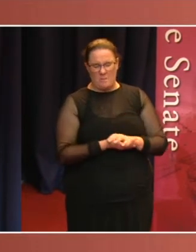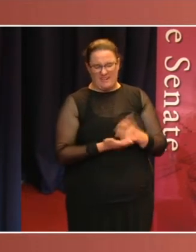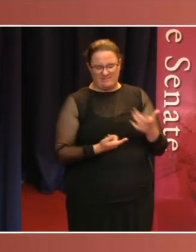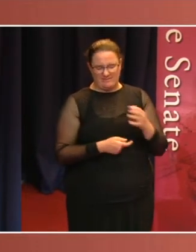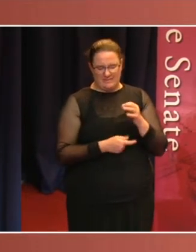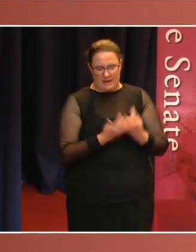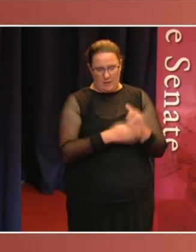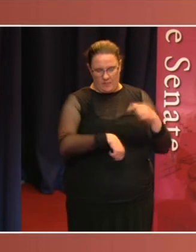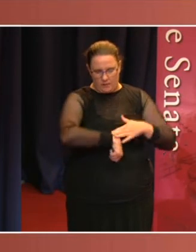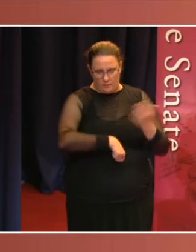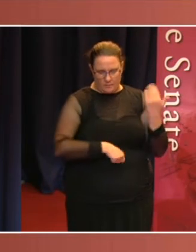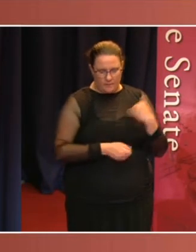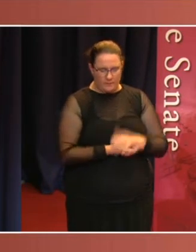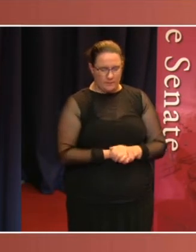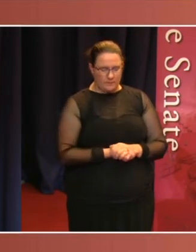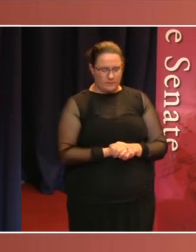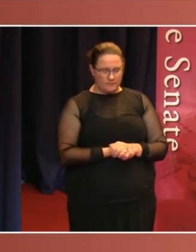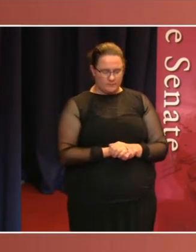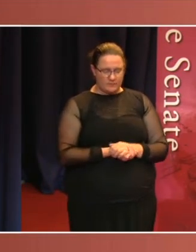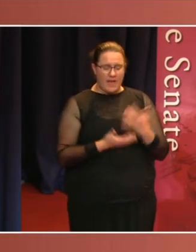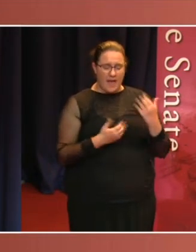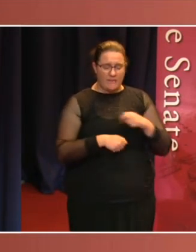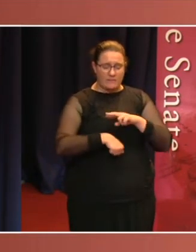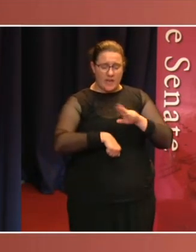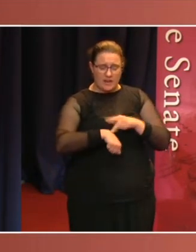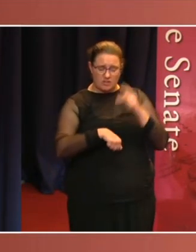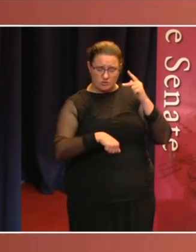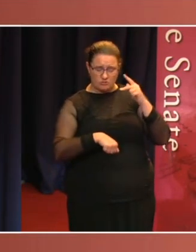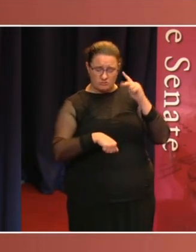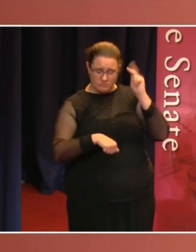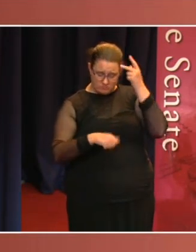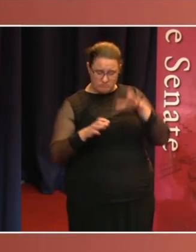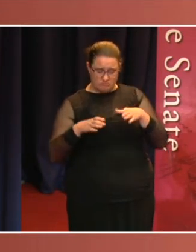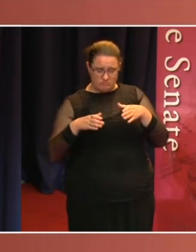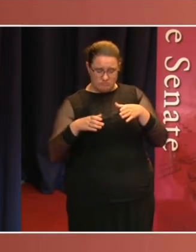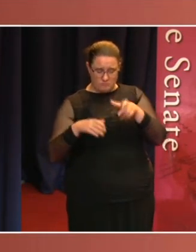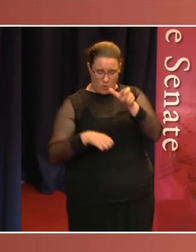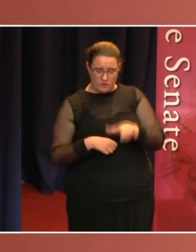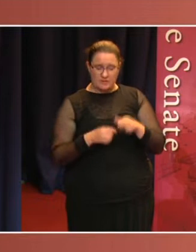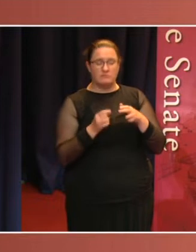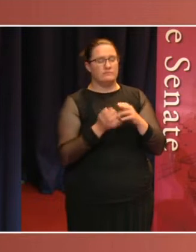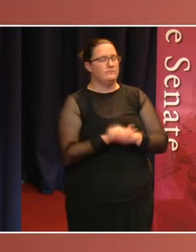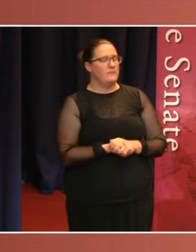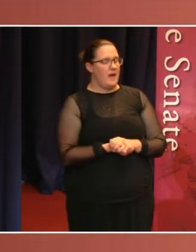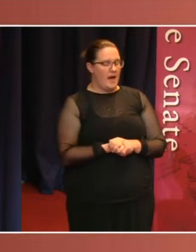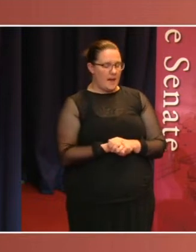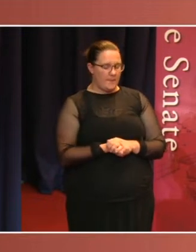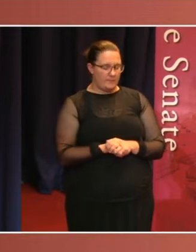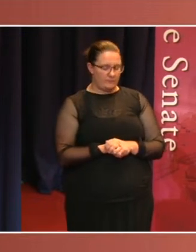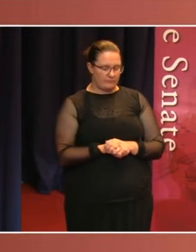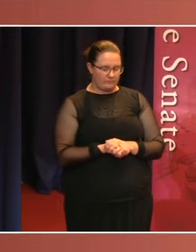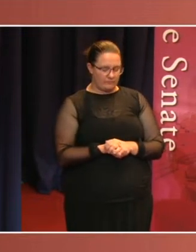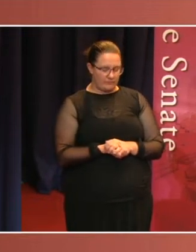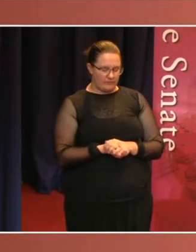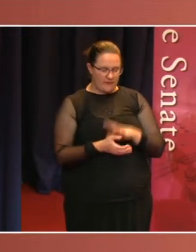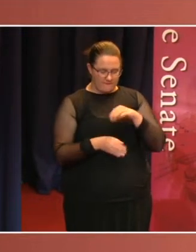private member's bill from a Nationalist Senator, Herbert Payne, in 1924. Of course, in politics the credit goes